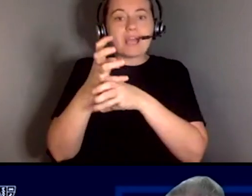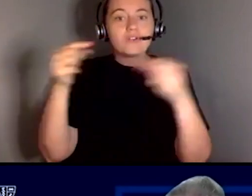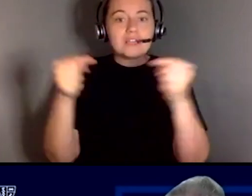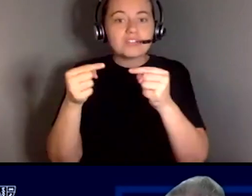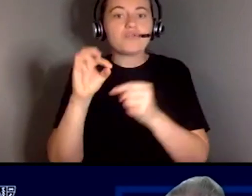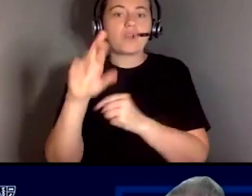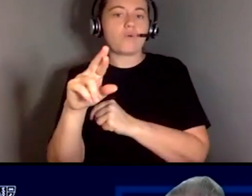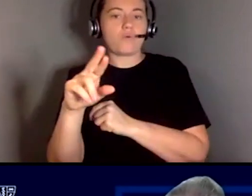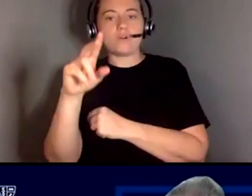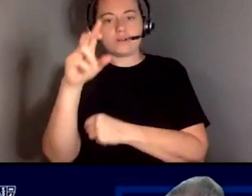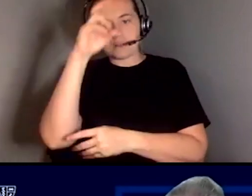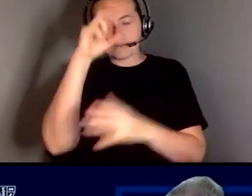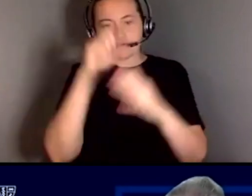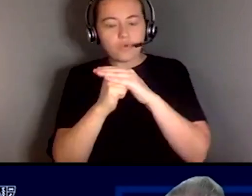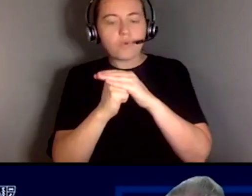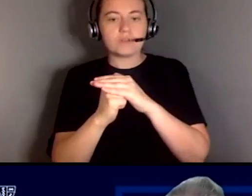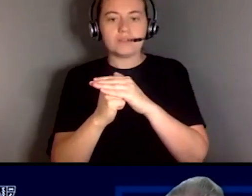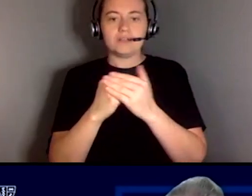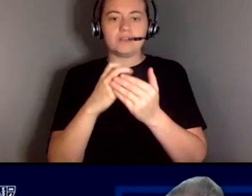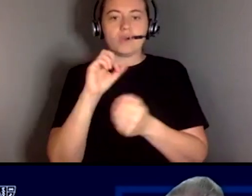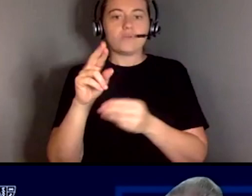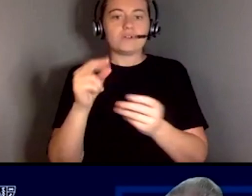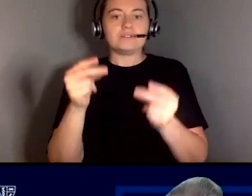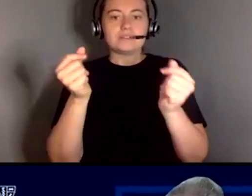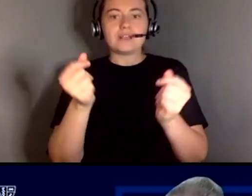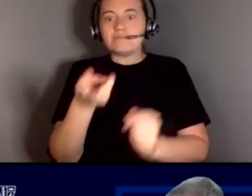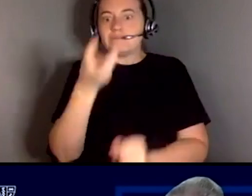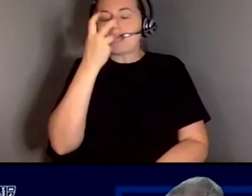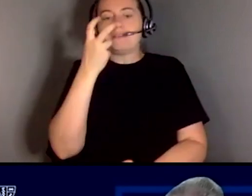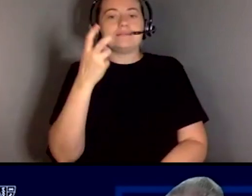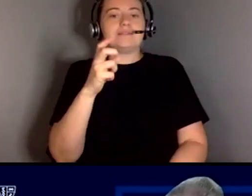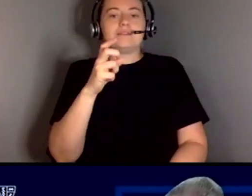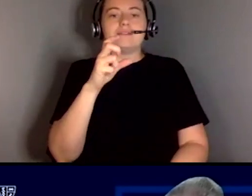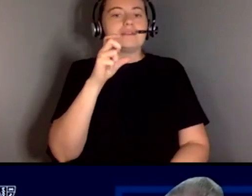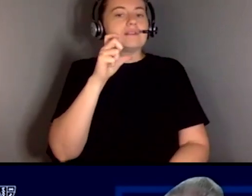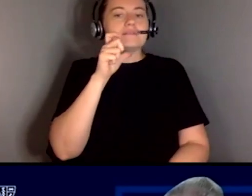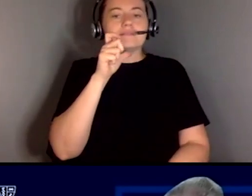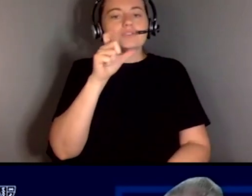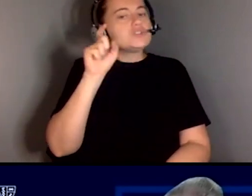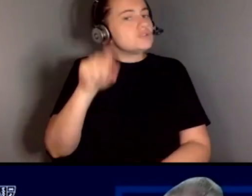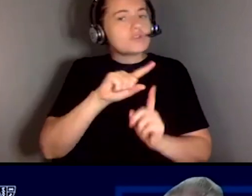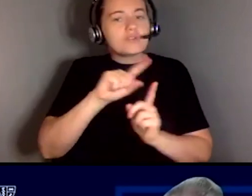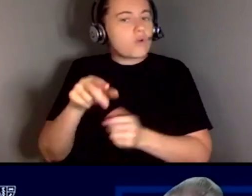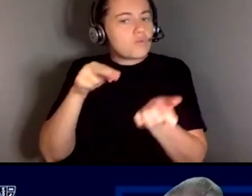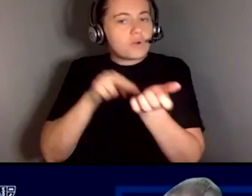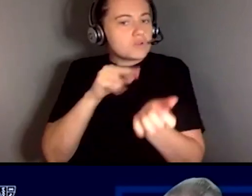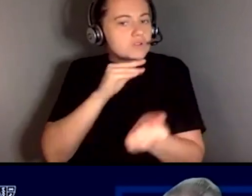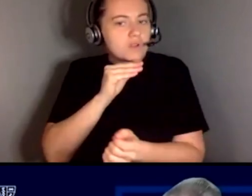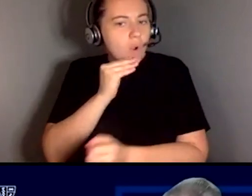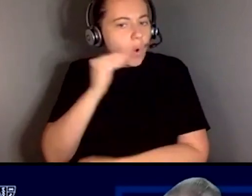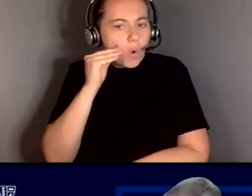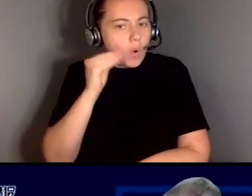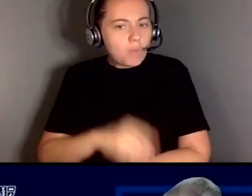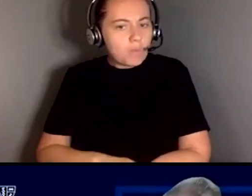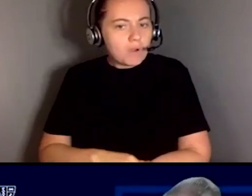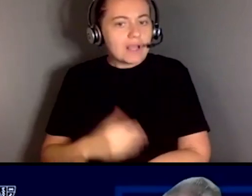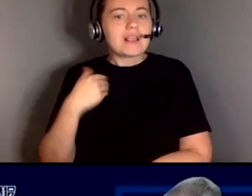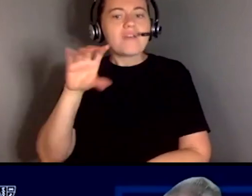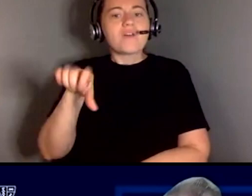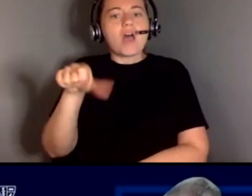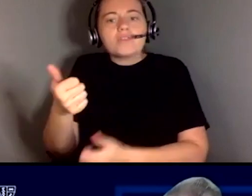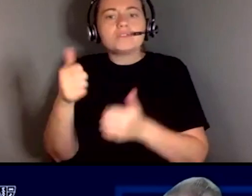sudden onset blindness does not belong in a nursing home they belong with the right supports within the community um and